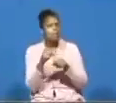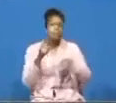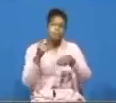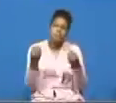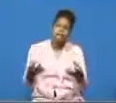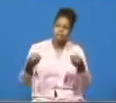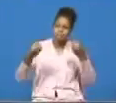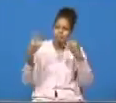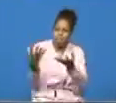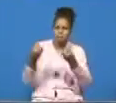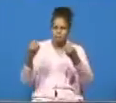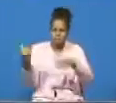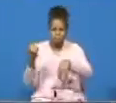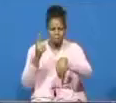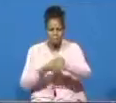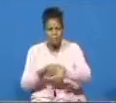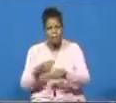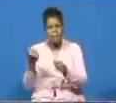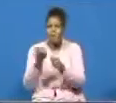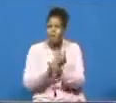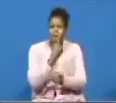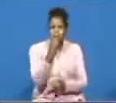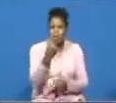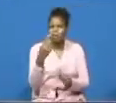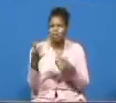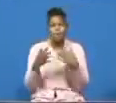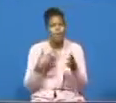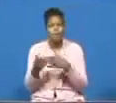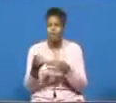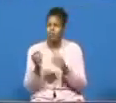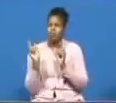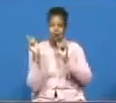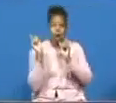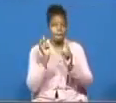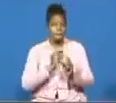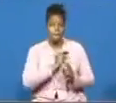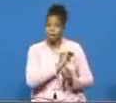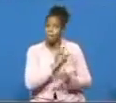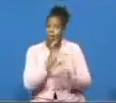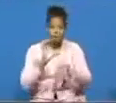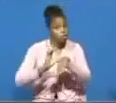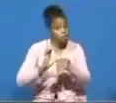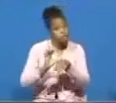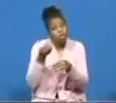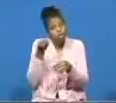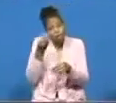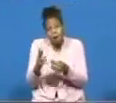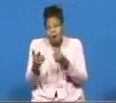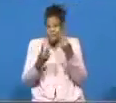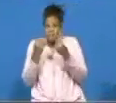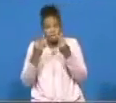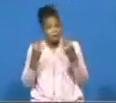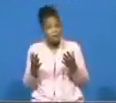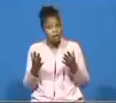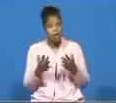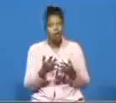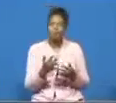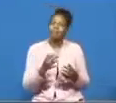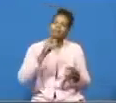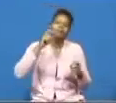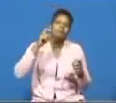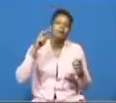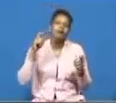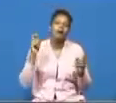after time after time every one of you whether you're a church member or a visiting friends uh there has been